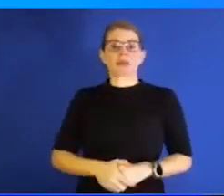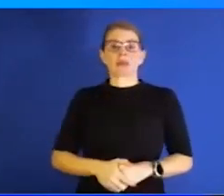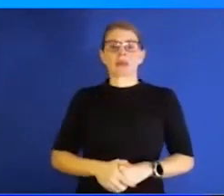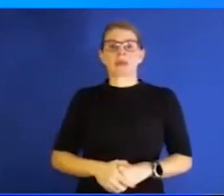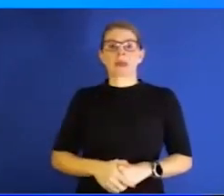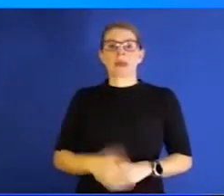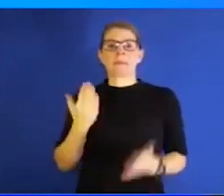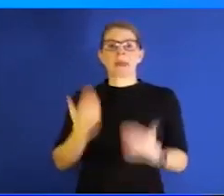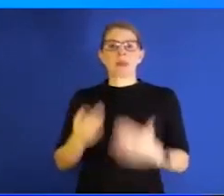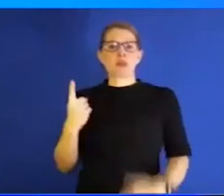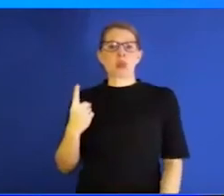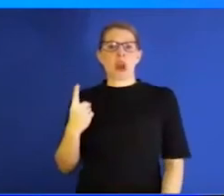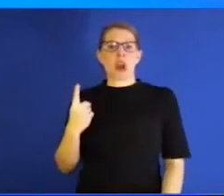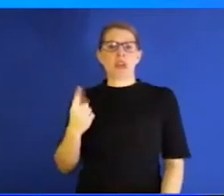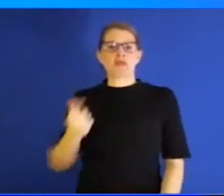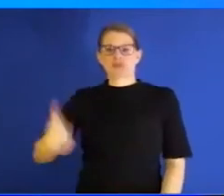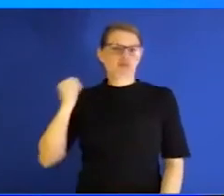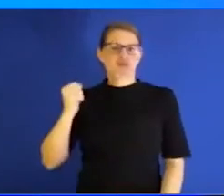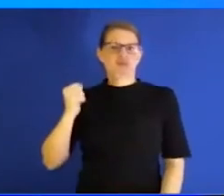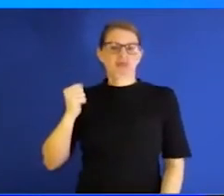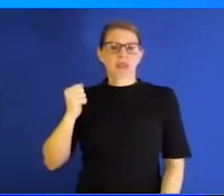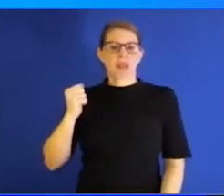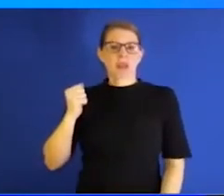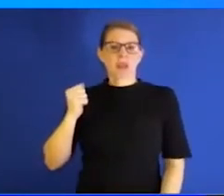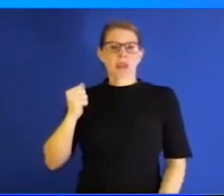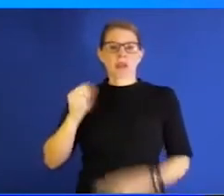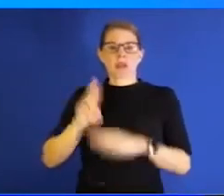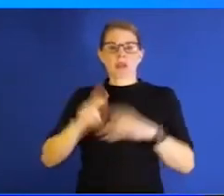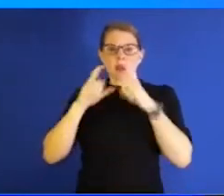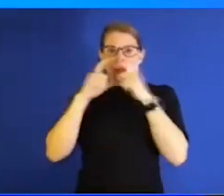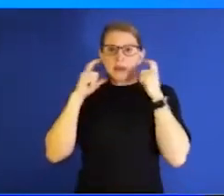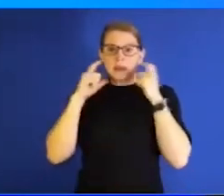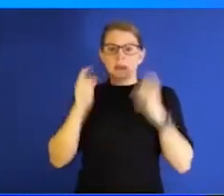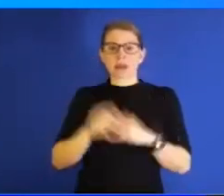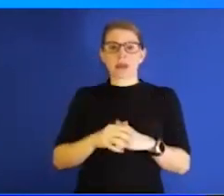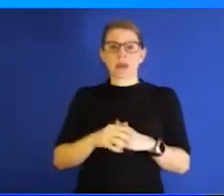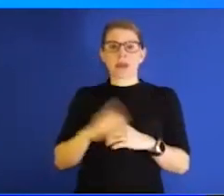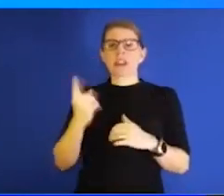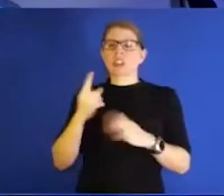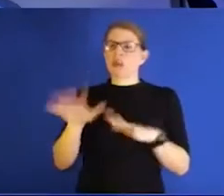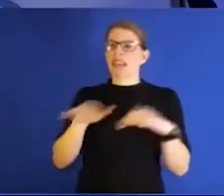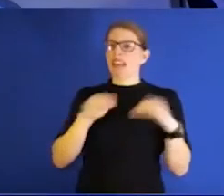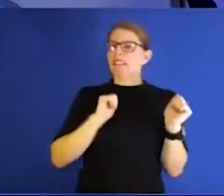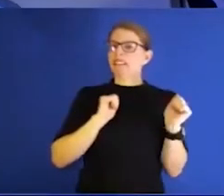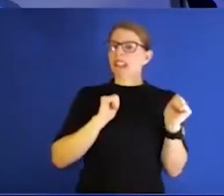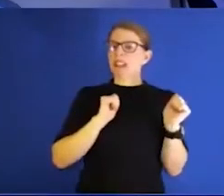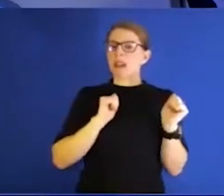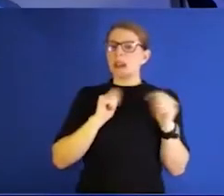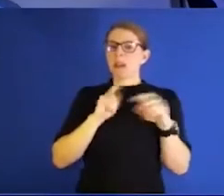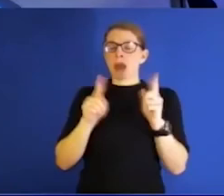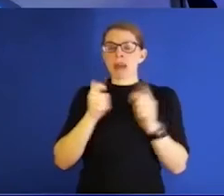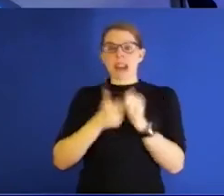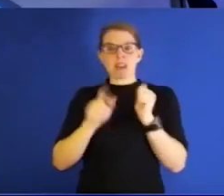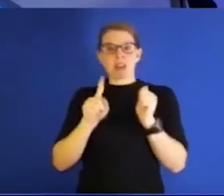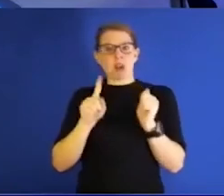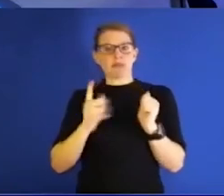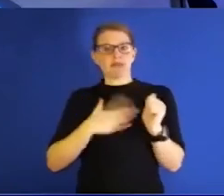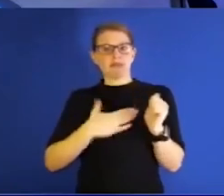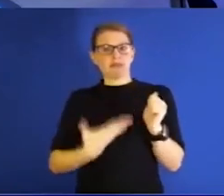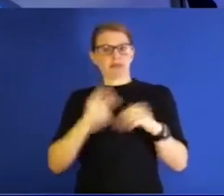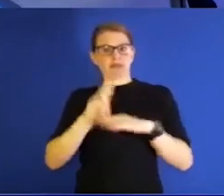one injection for issues around a mask, not an injection, somebody who left voluntarily. But everyone was masked. But everybody was masked,